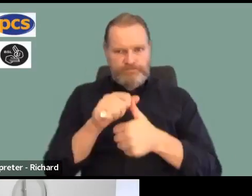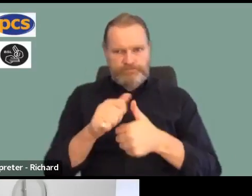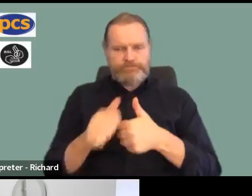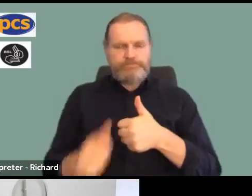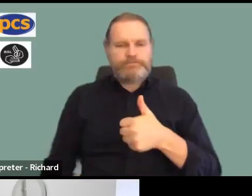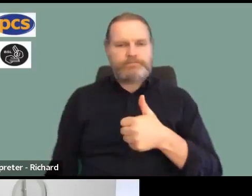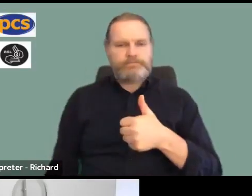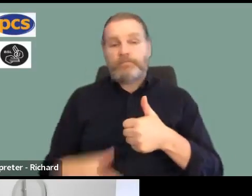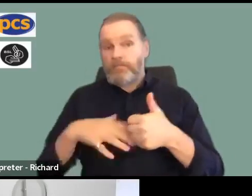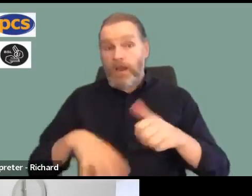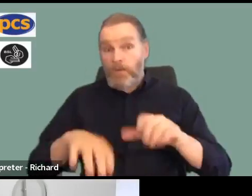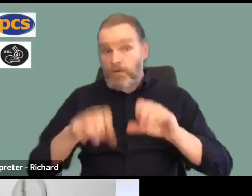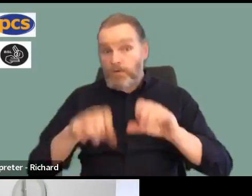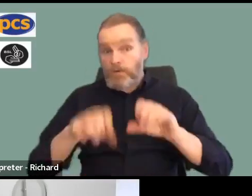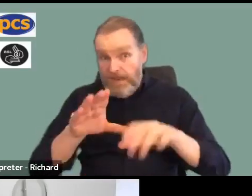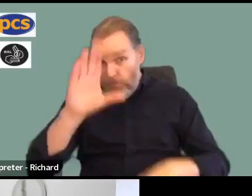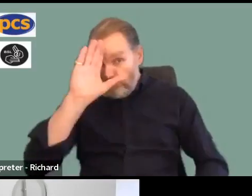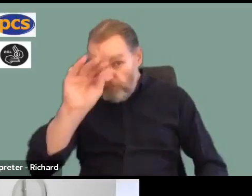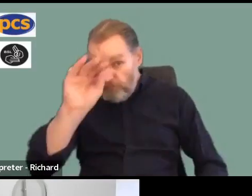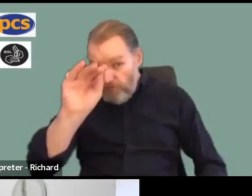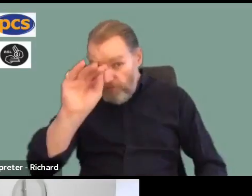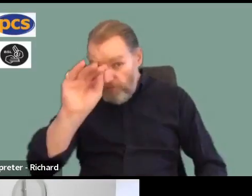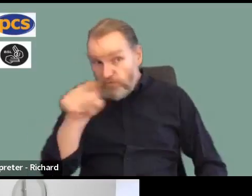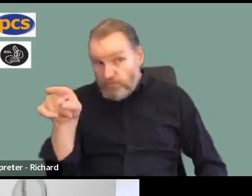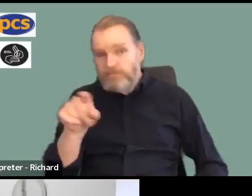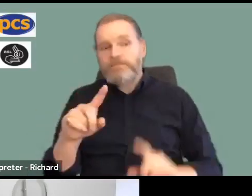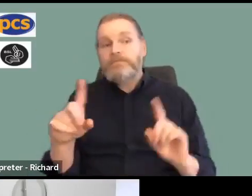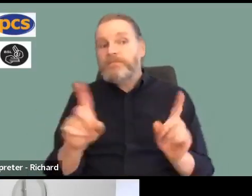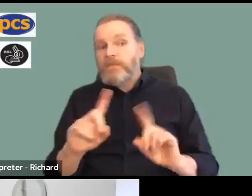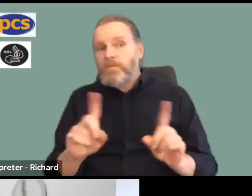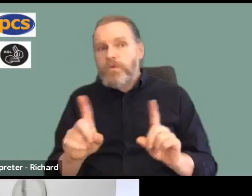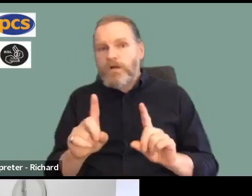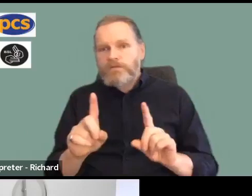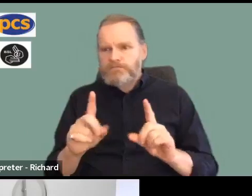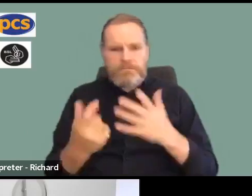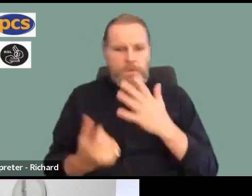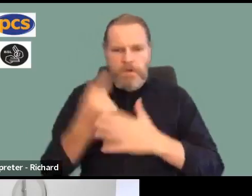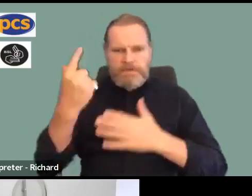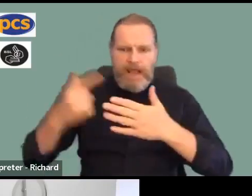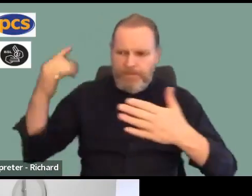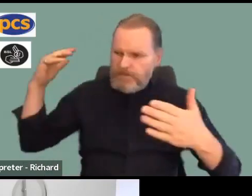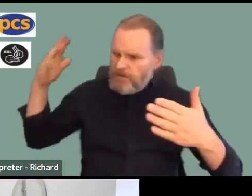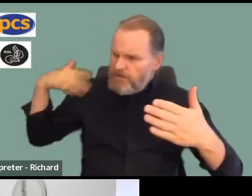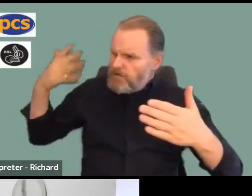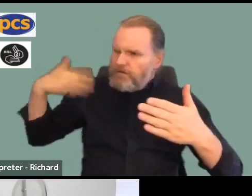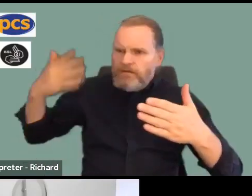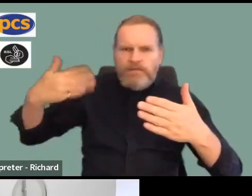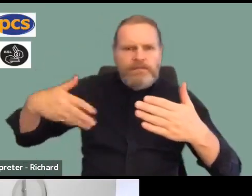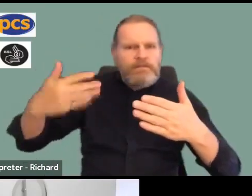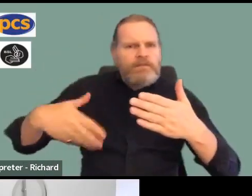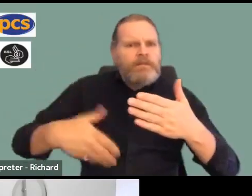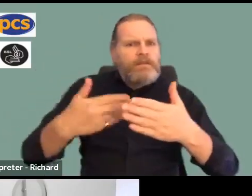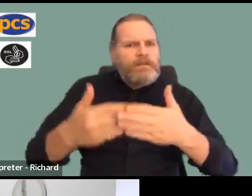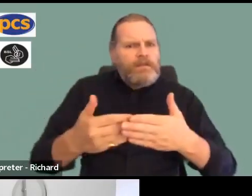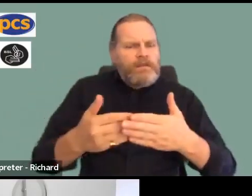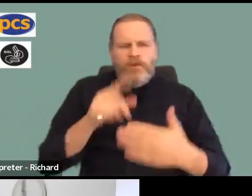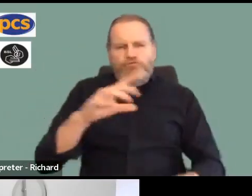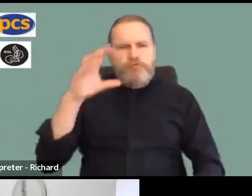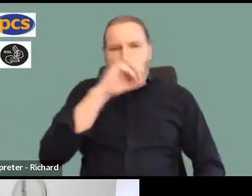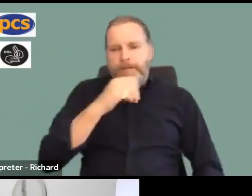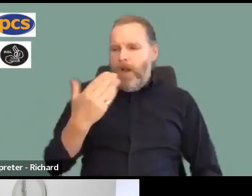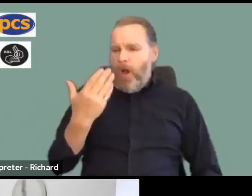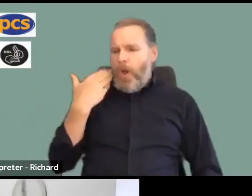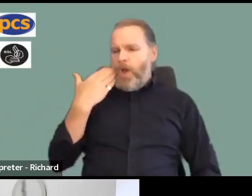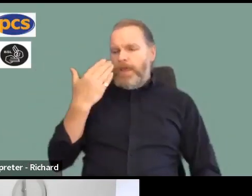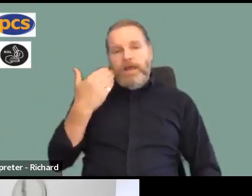to remind those who are watching how we got to where we are. People will remember that earlier on in the year we had a